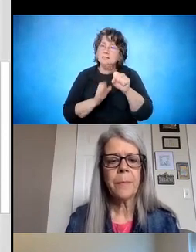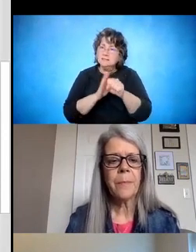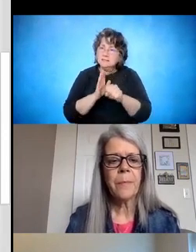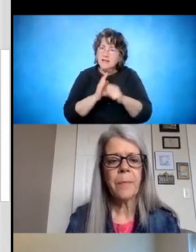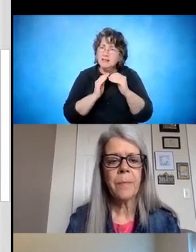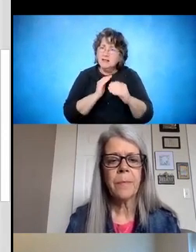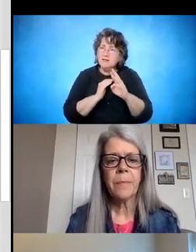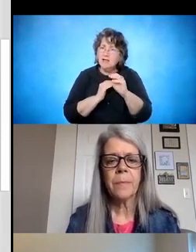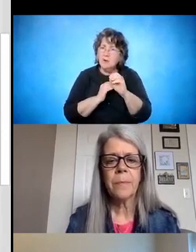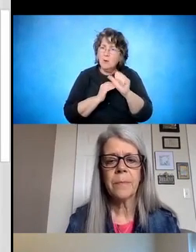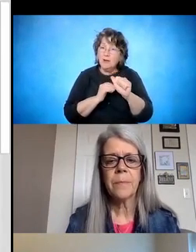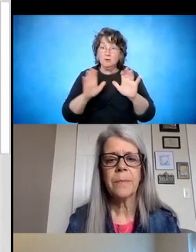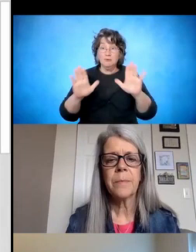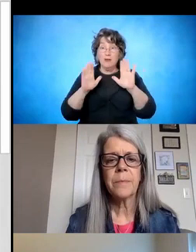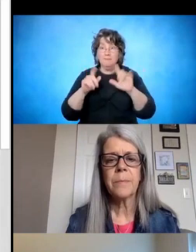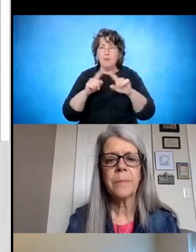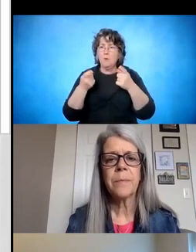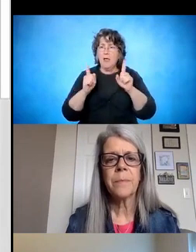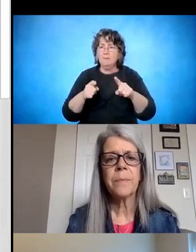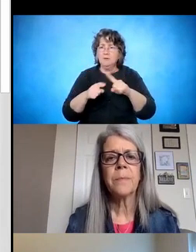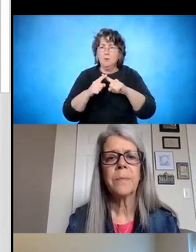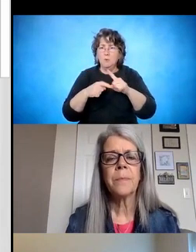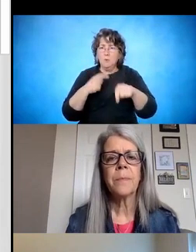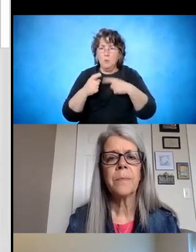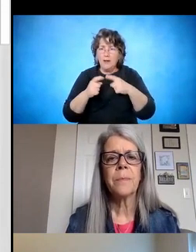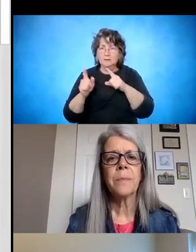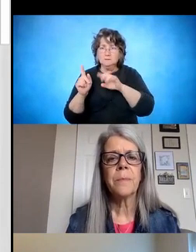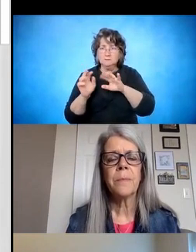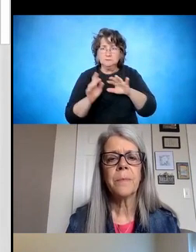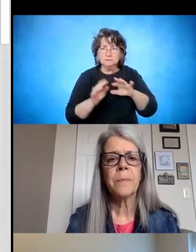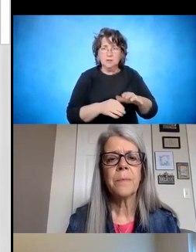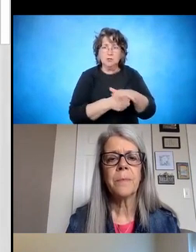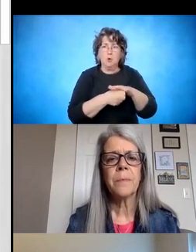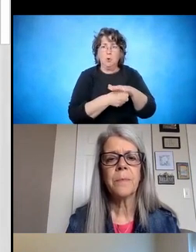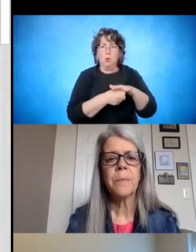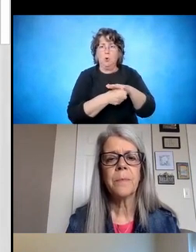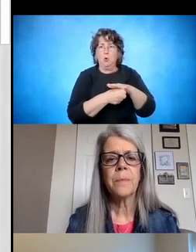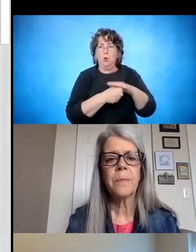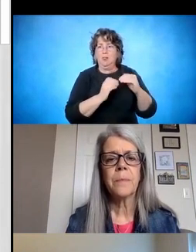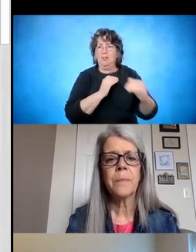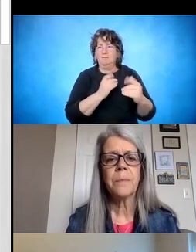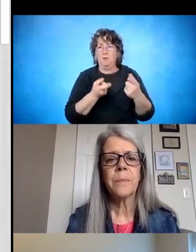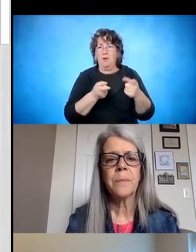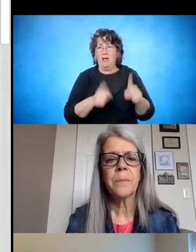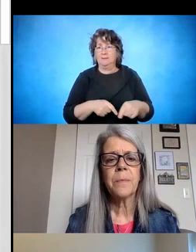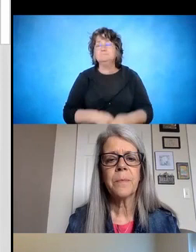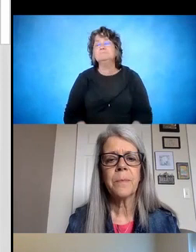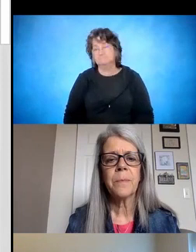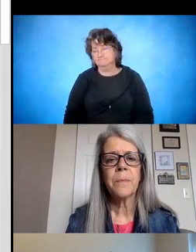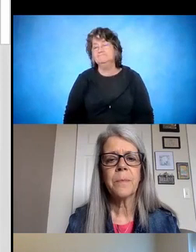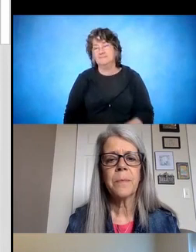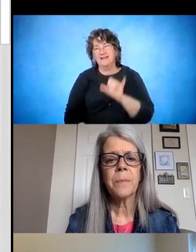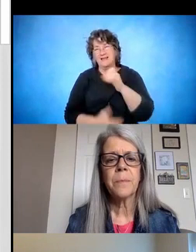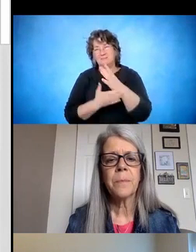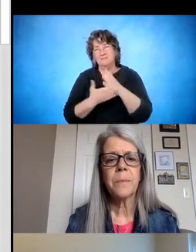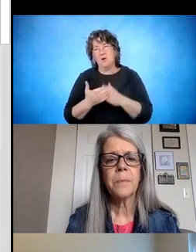what happens when it kind of gets lost in translation when you get down to the local level? That's part of that implementation guide is making sure people are aware of